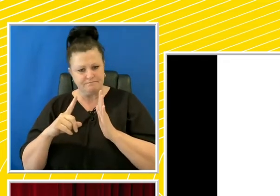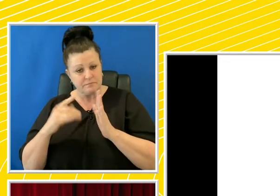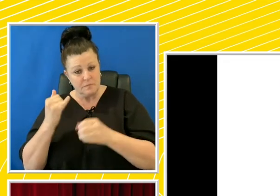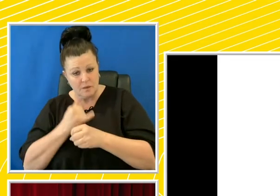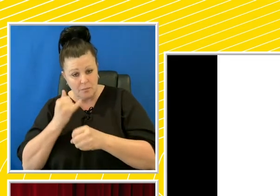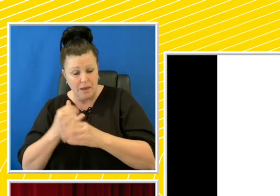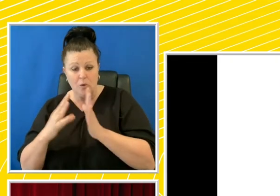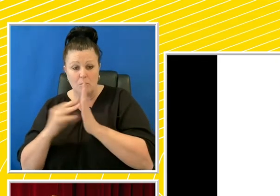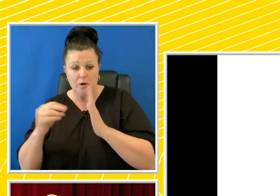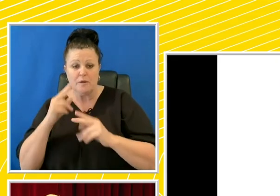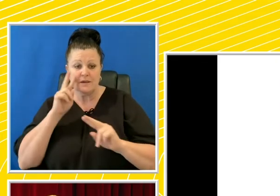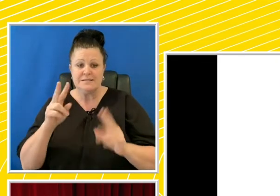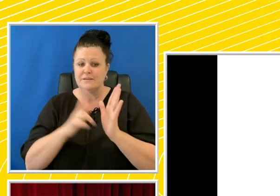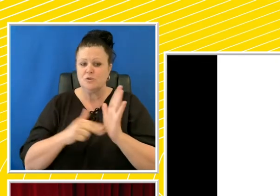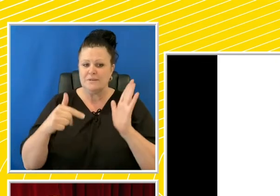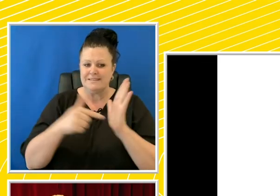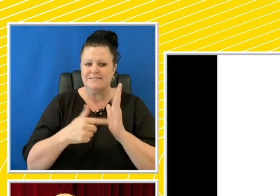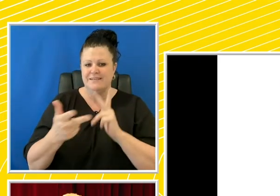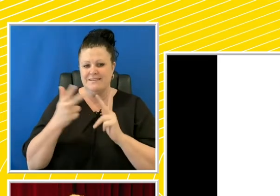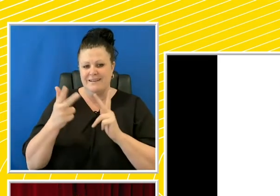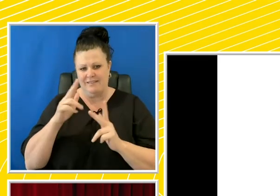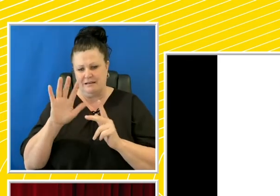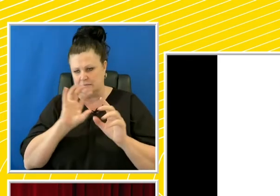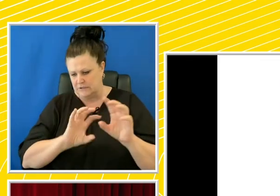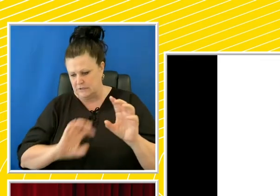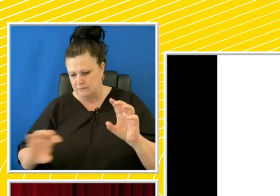seen in the Benelux countries and in the Northern Territory.